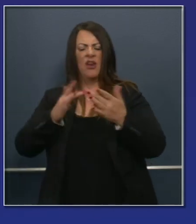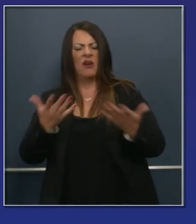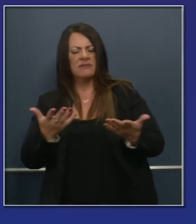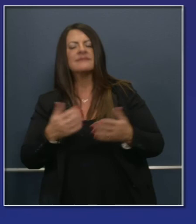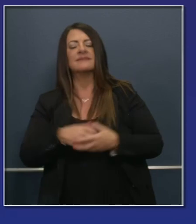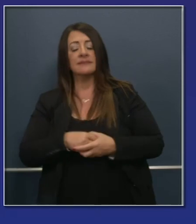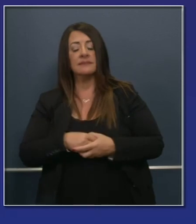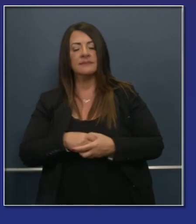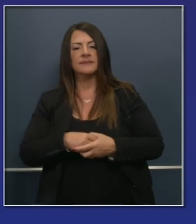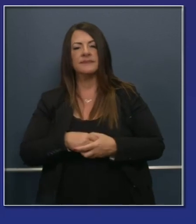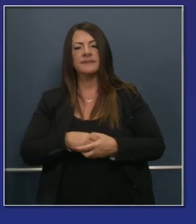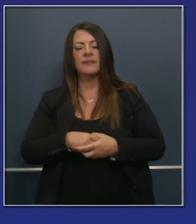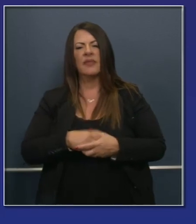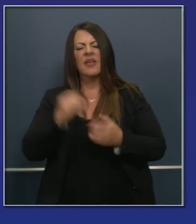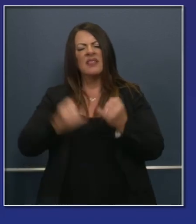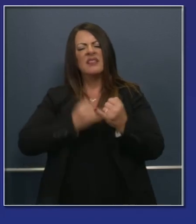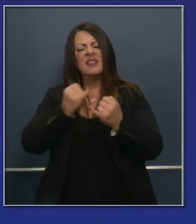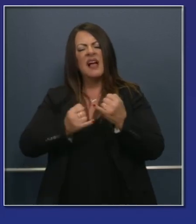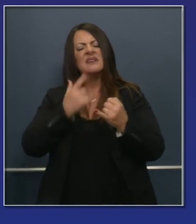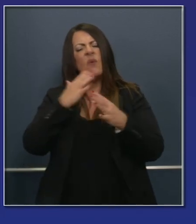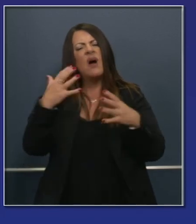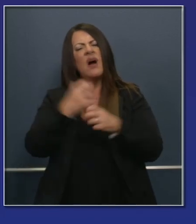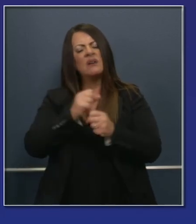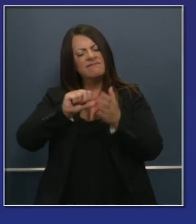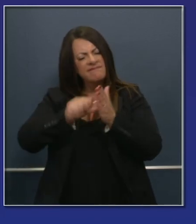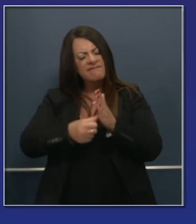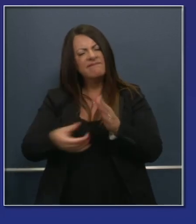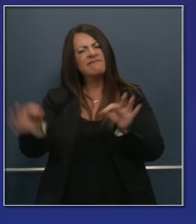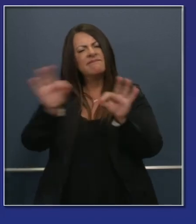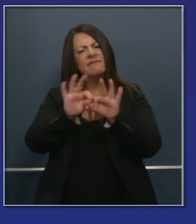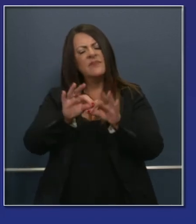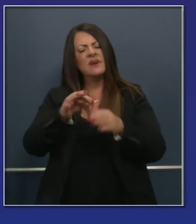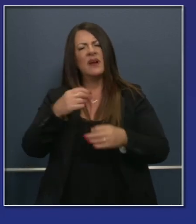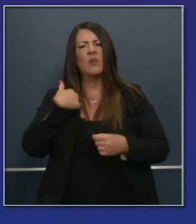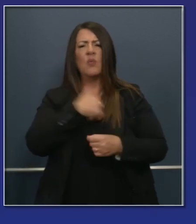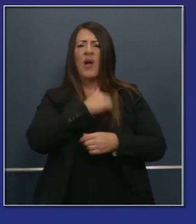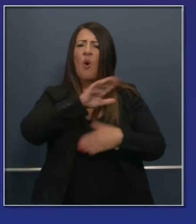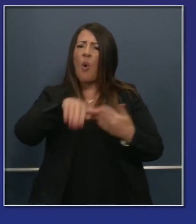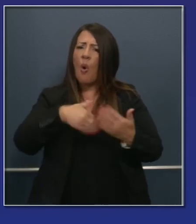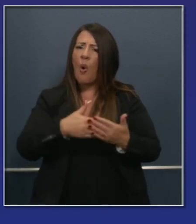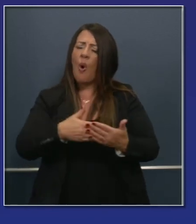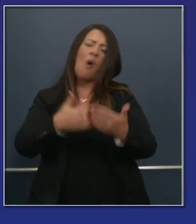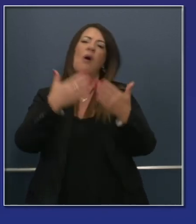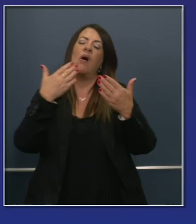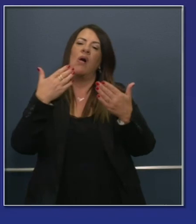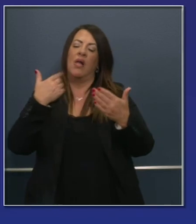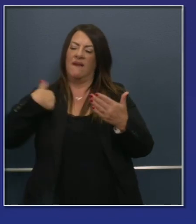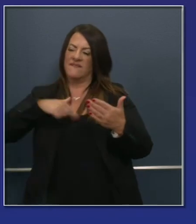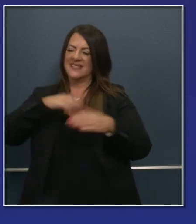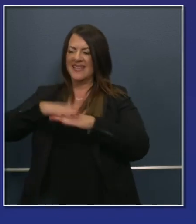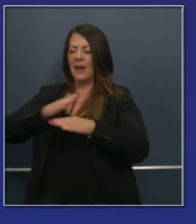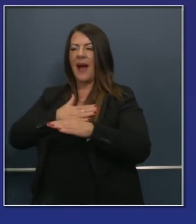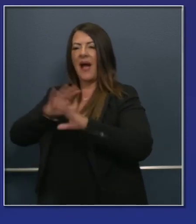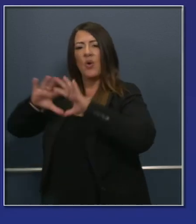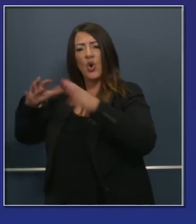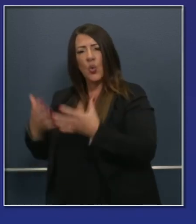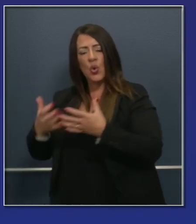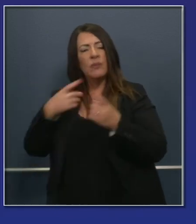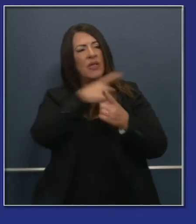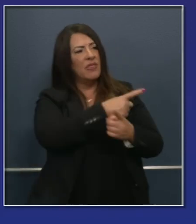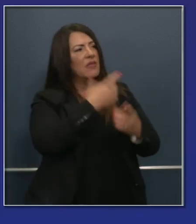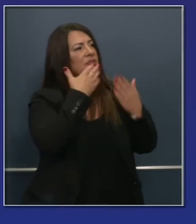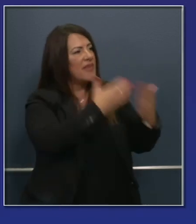Lastly, I just want to reiterate how thankful we all are to serve a governor that listens to